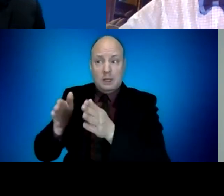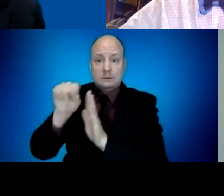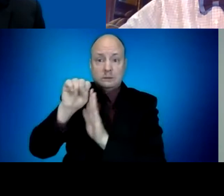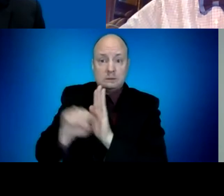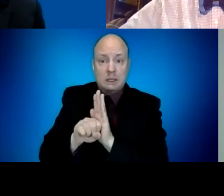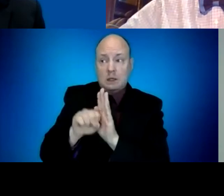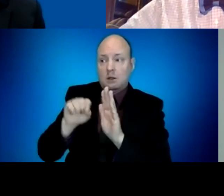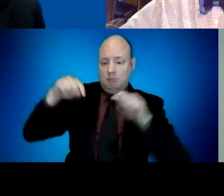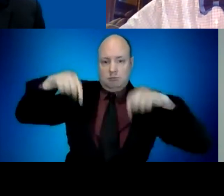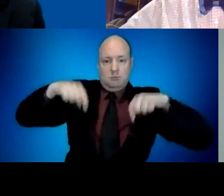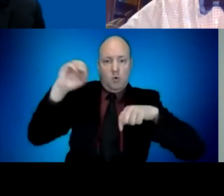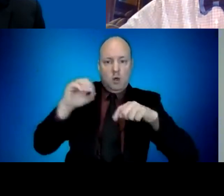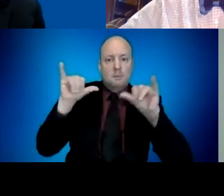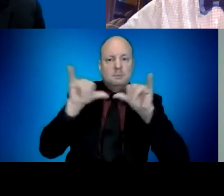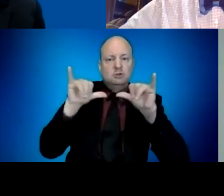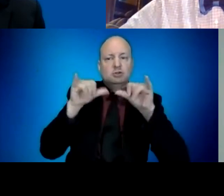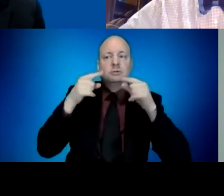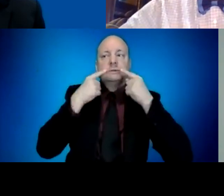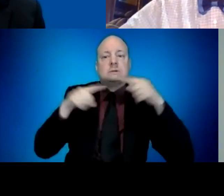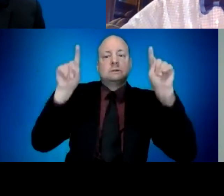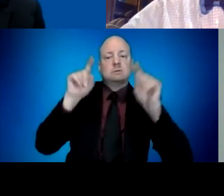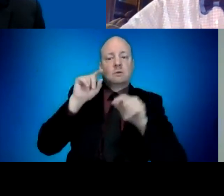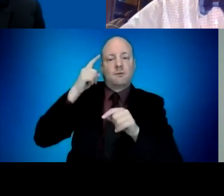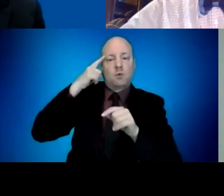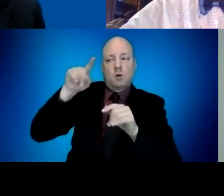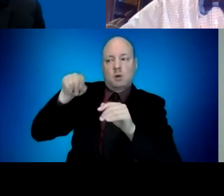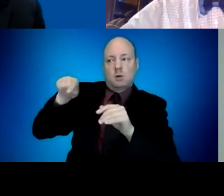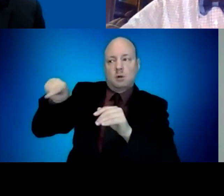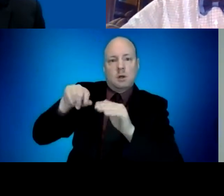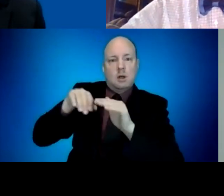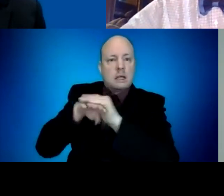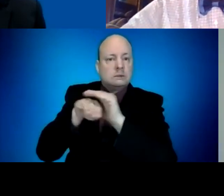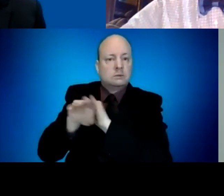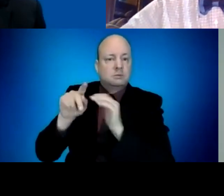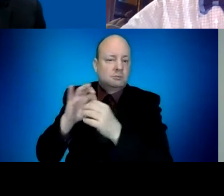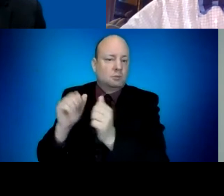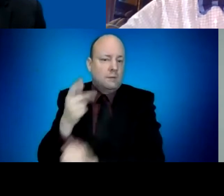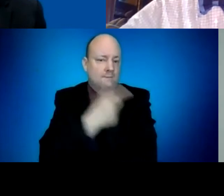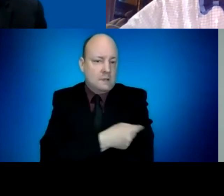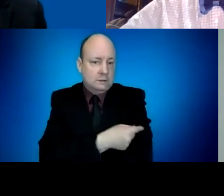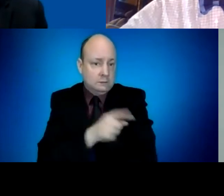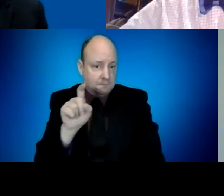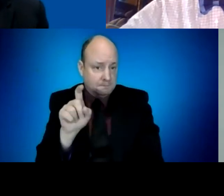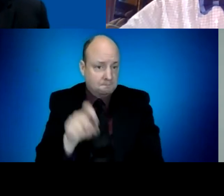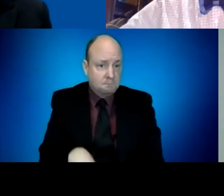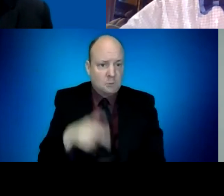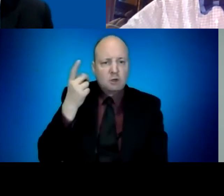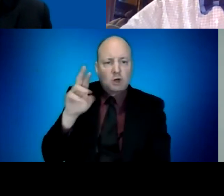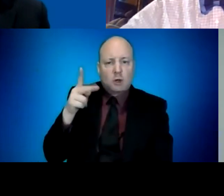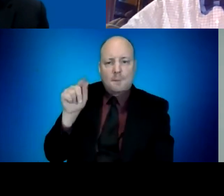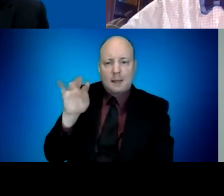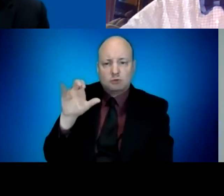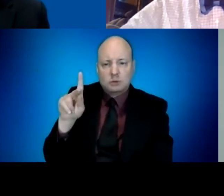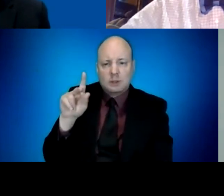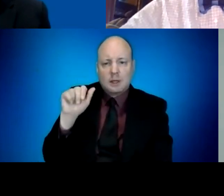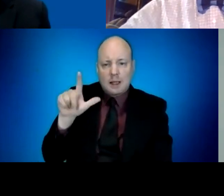to find out if all those efforts that you described are successful? Yeah, I'm not sure what other methods you have in mind. I would